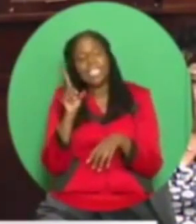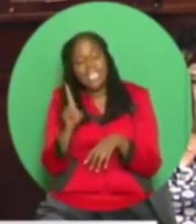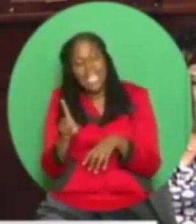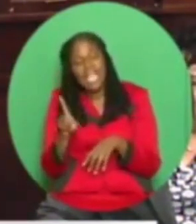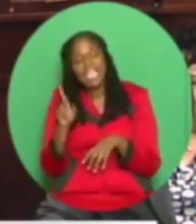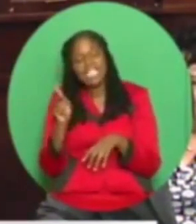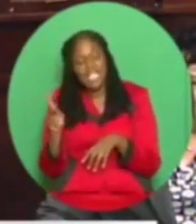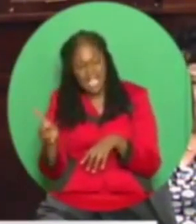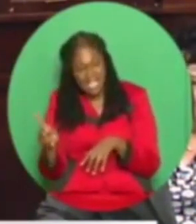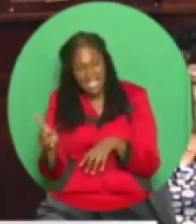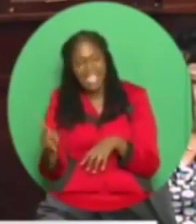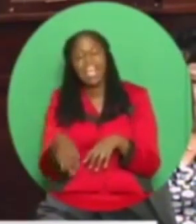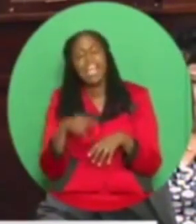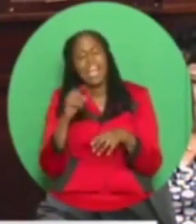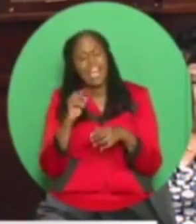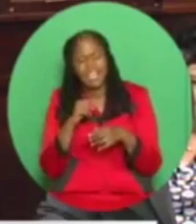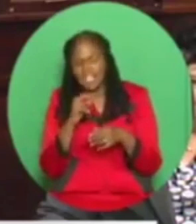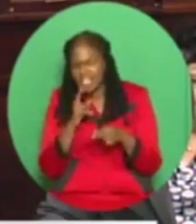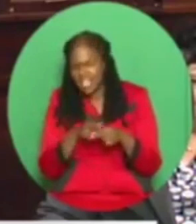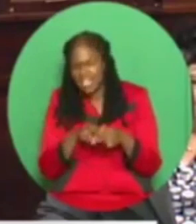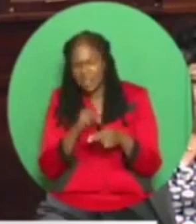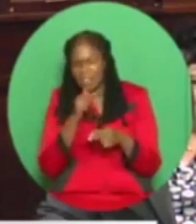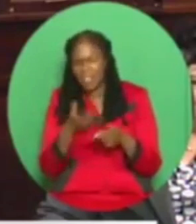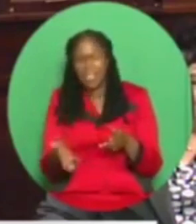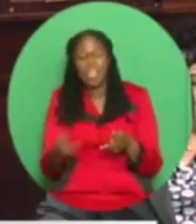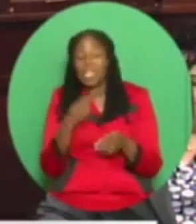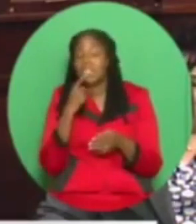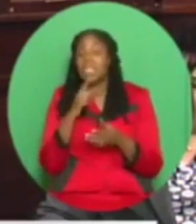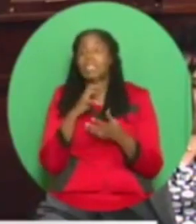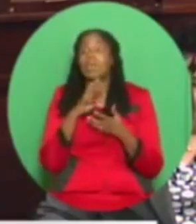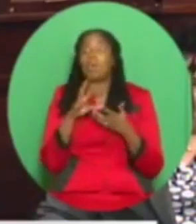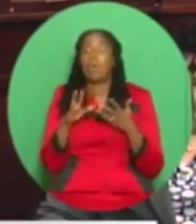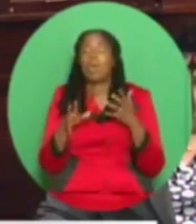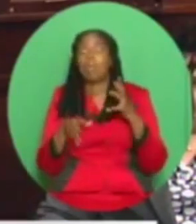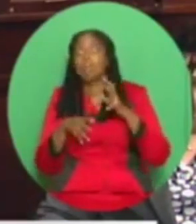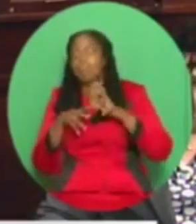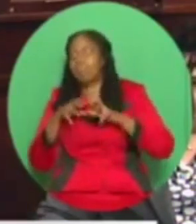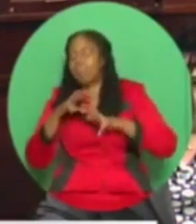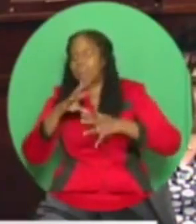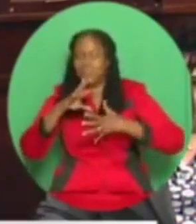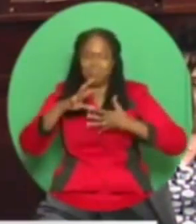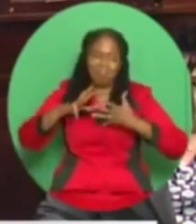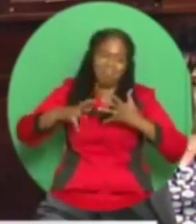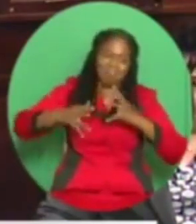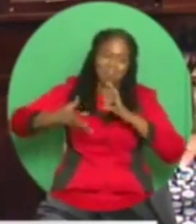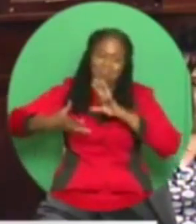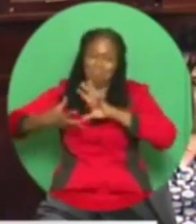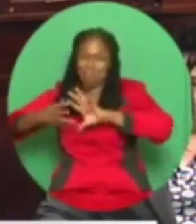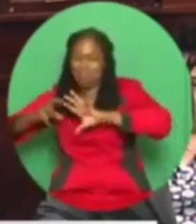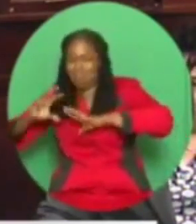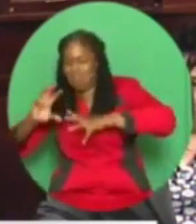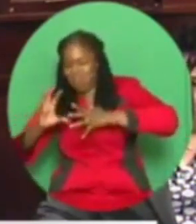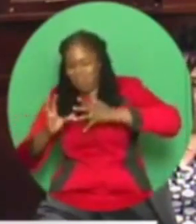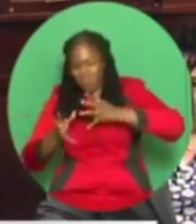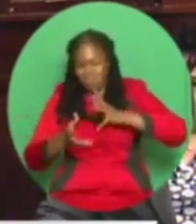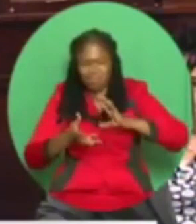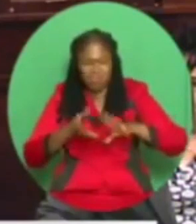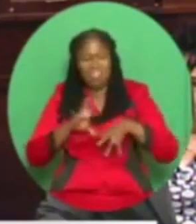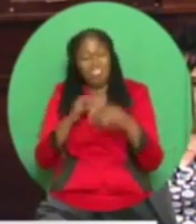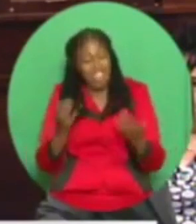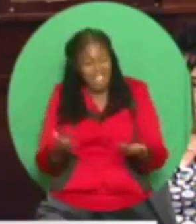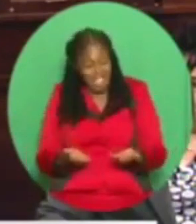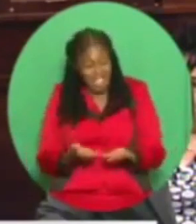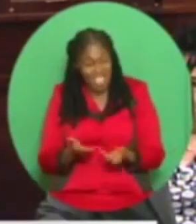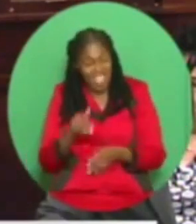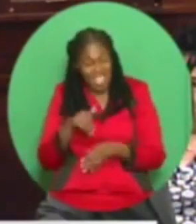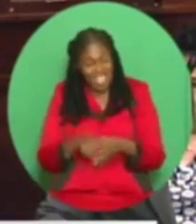Madam Speaker, it is the web that they are producing, Madam Speaker, and infiltrating Trinidad to get